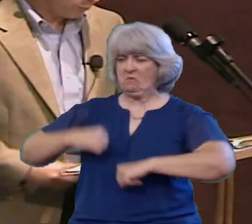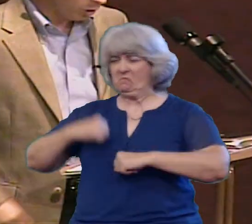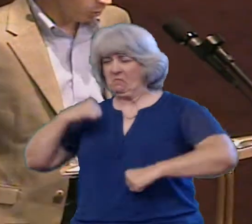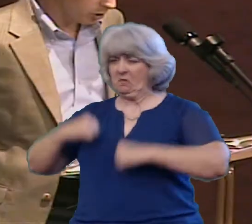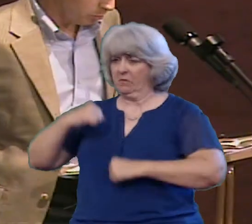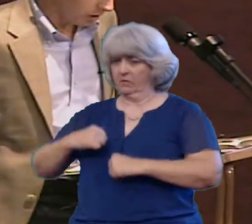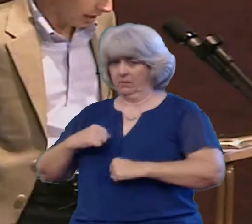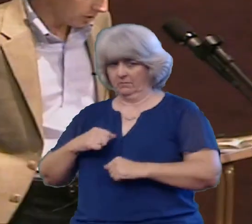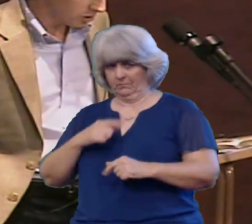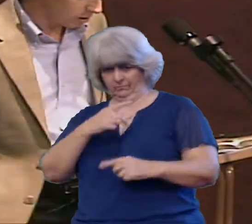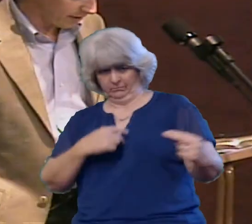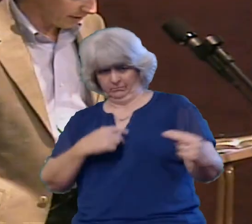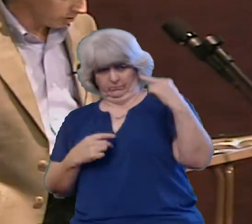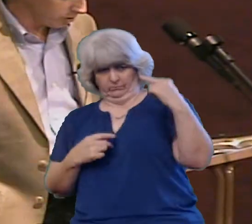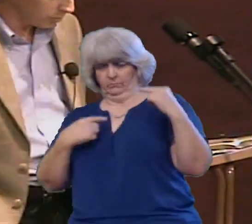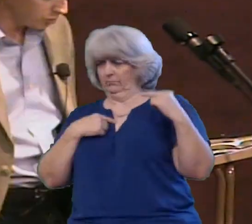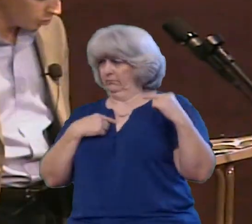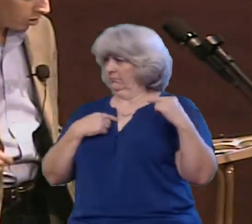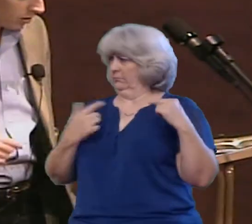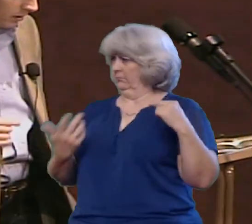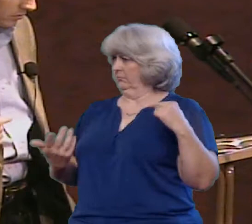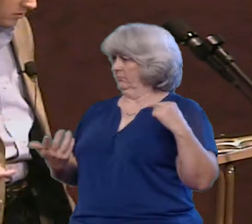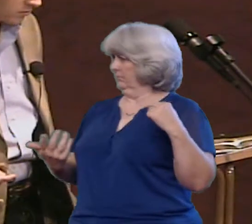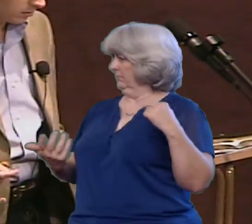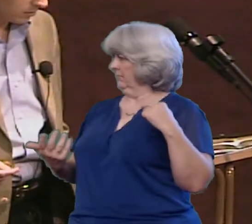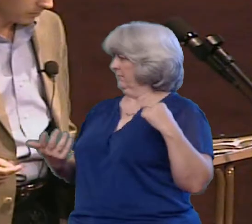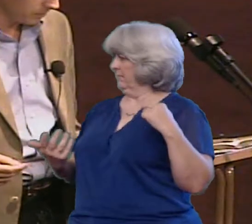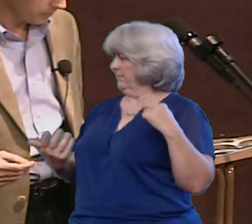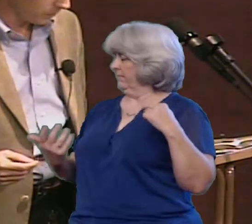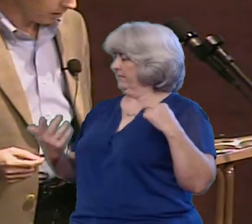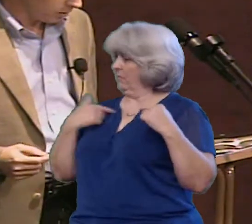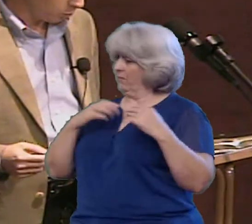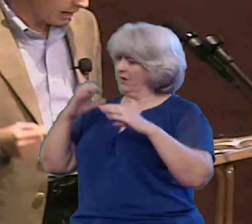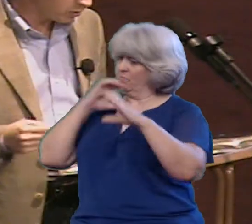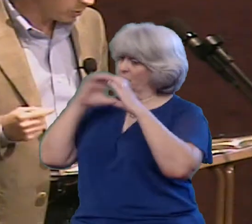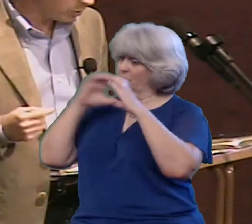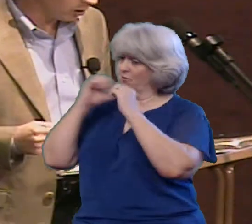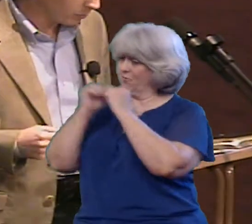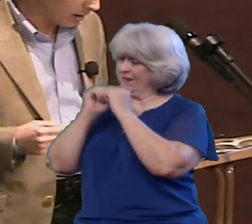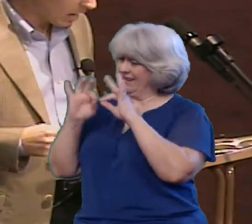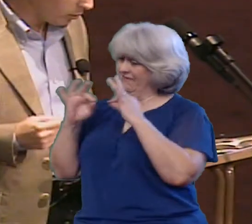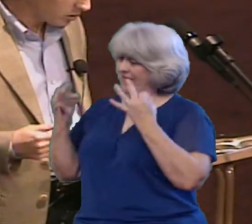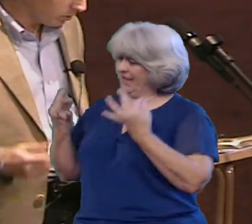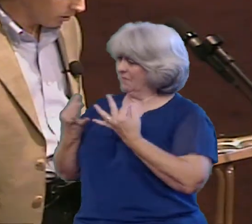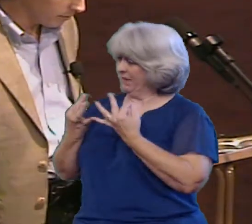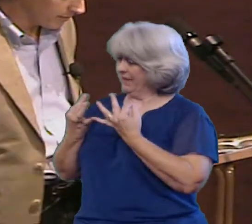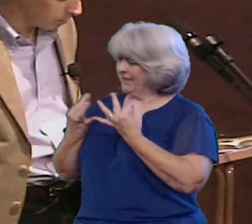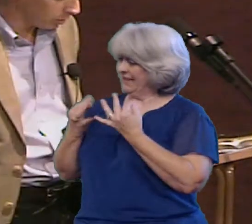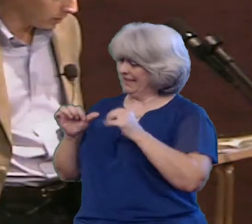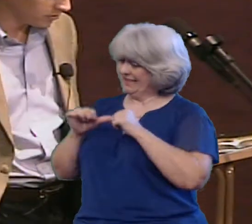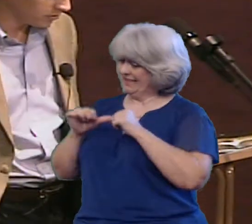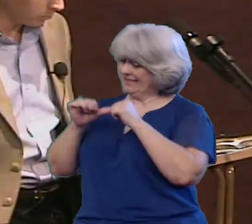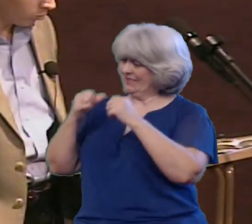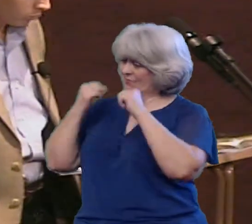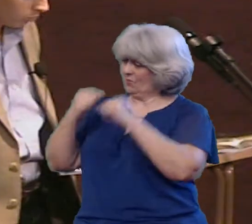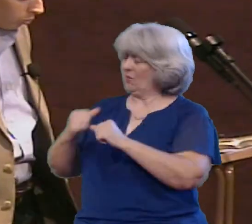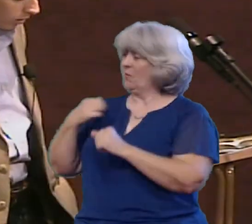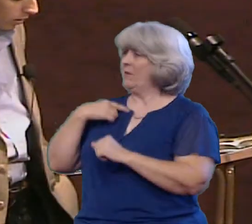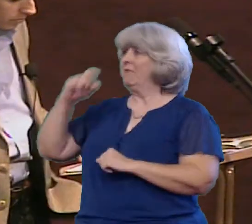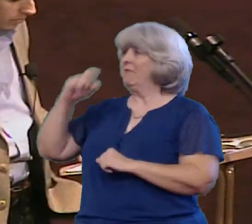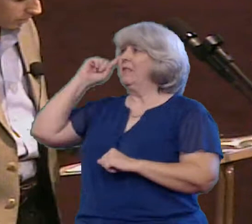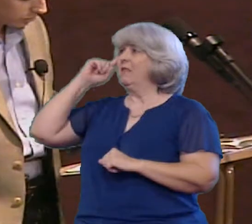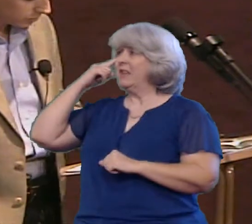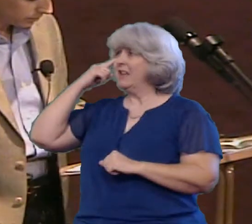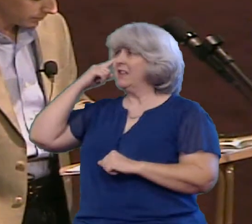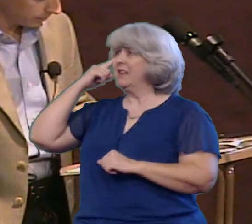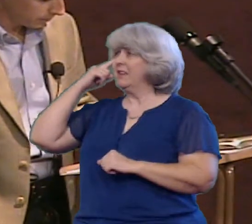see, if we want the communication in our families to be strong and consistent We have to be clear about how each member of the family plays an important role in the